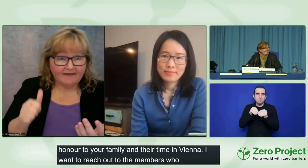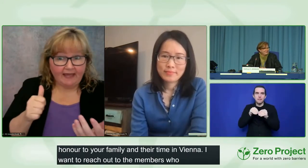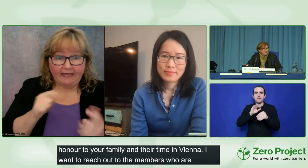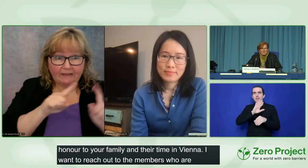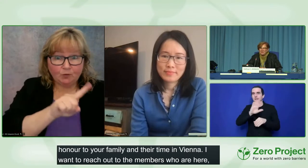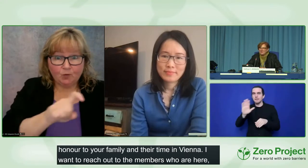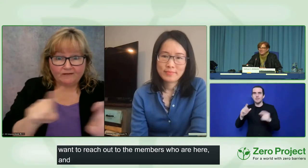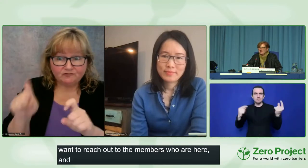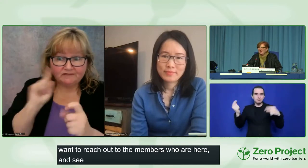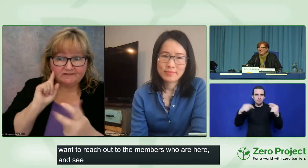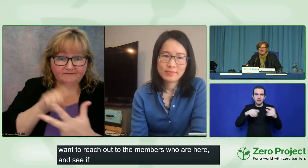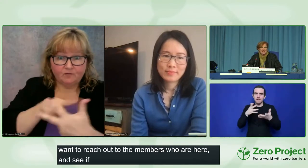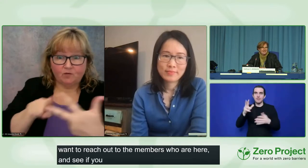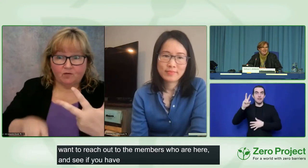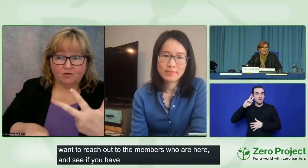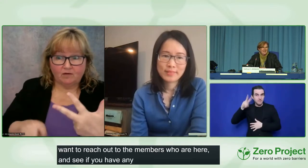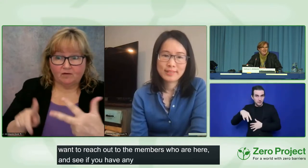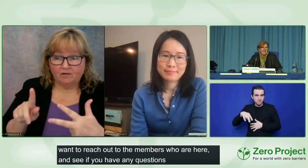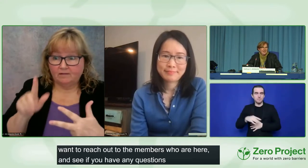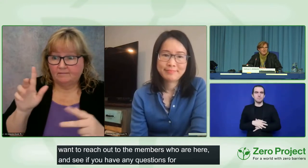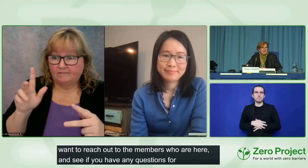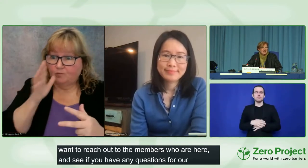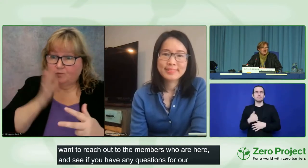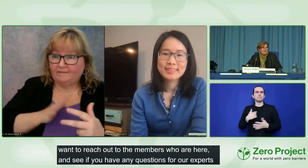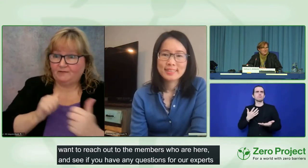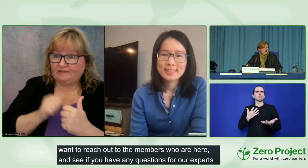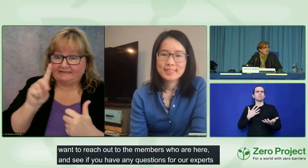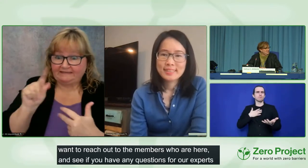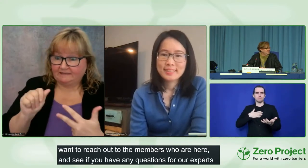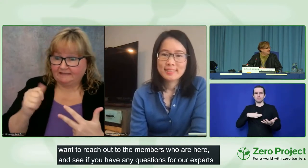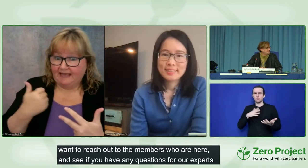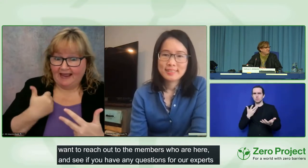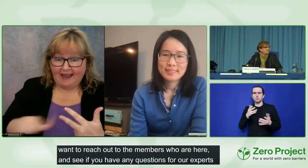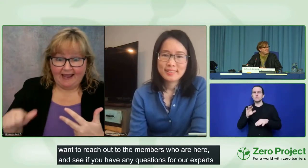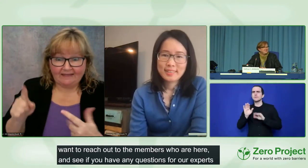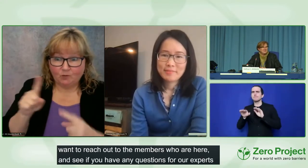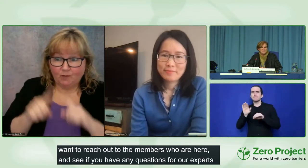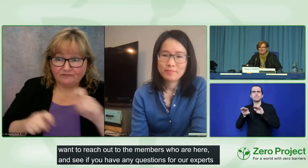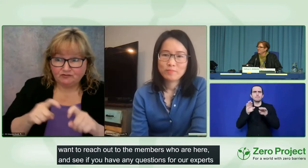advocacy for women with disabilities. Any questions from anyone?